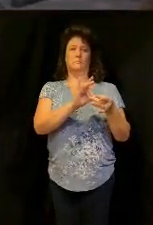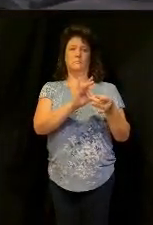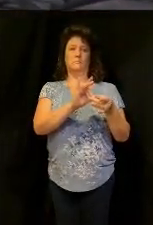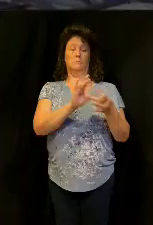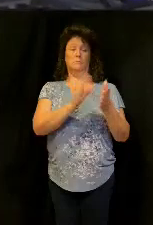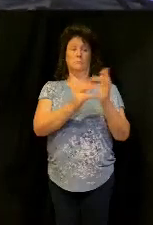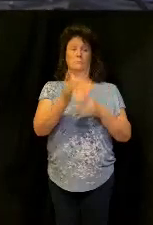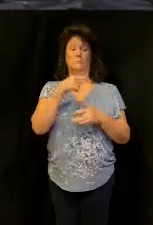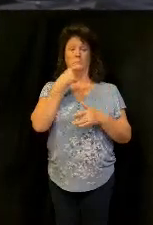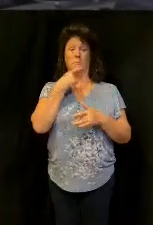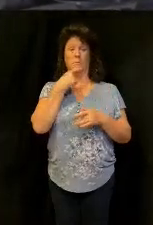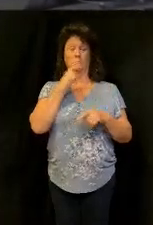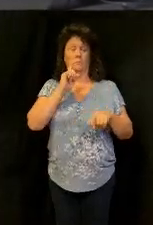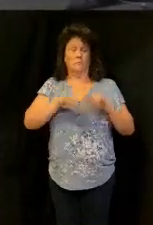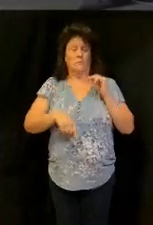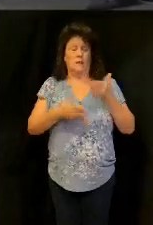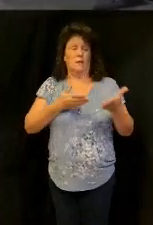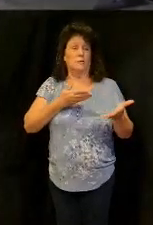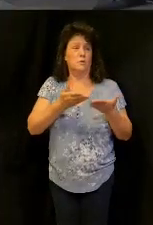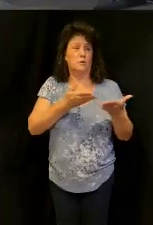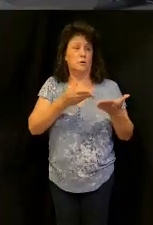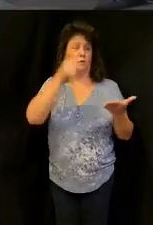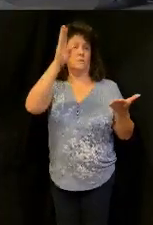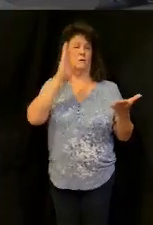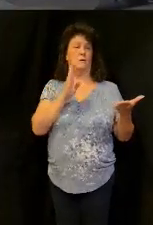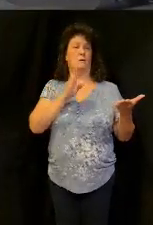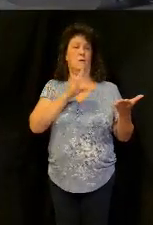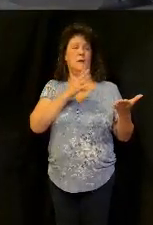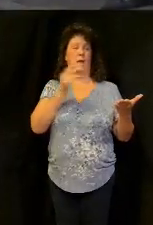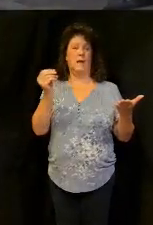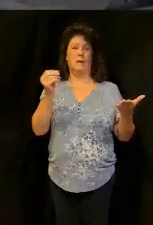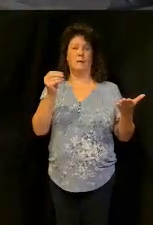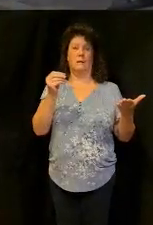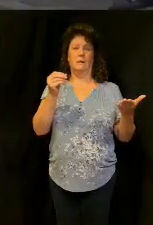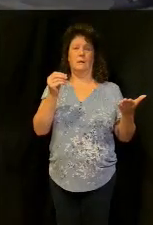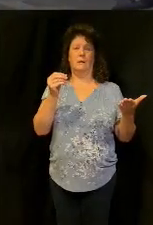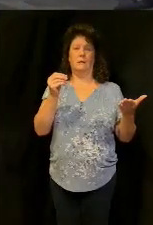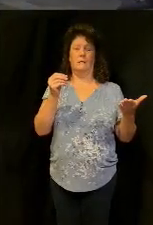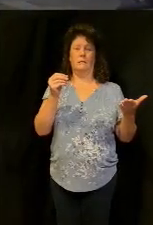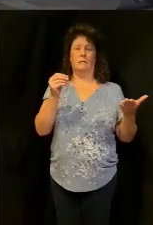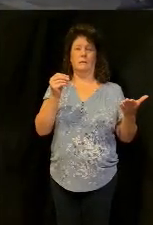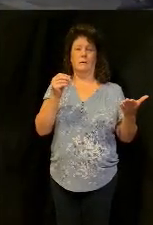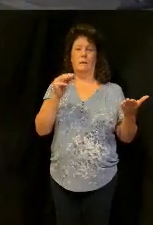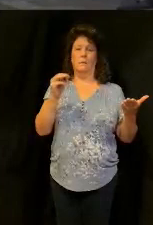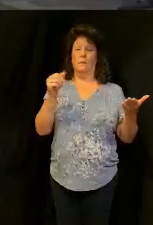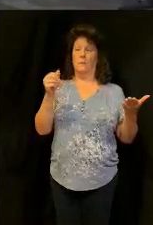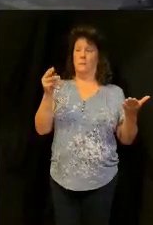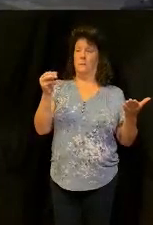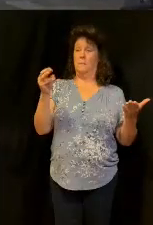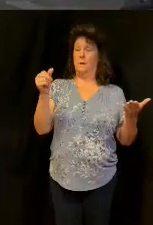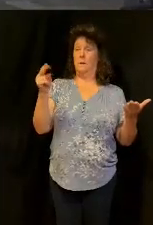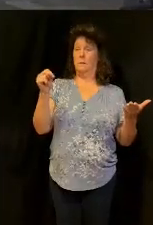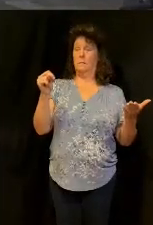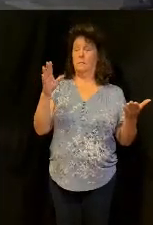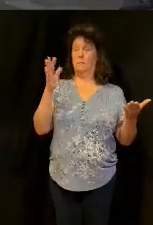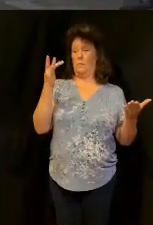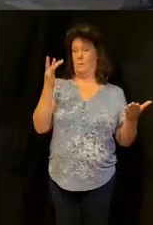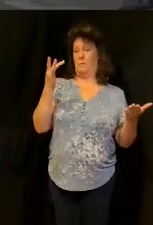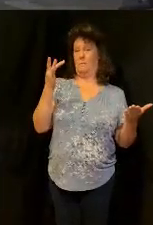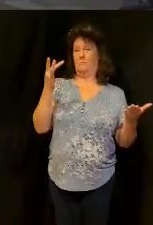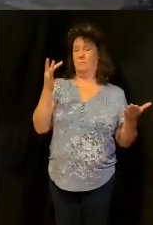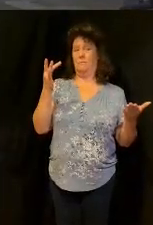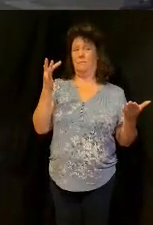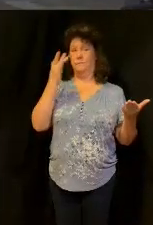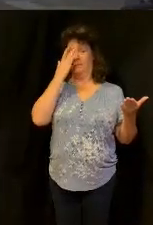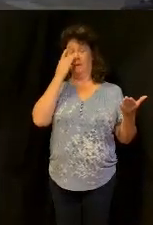Jesus said you cannot serve God and mammon you know people say well I have you know what